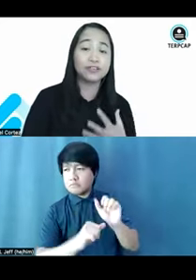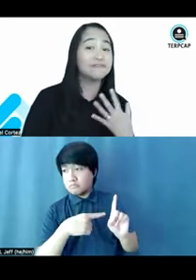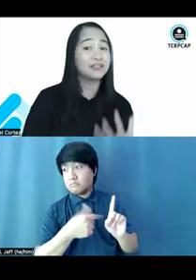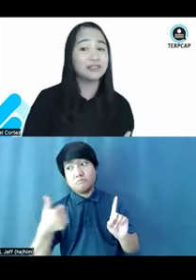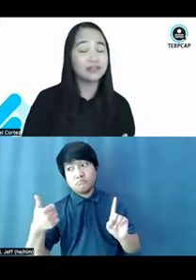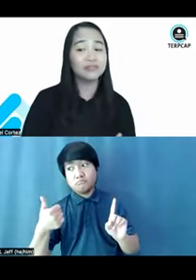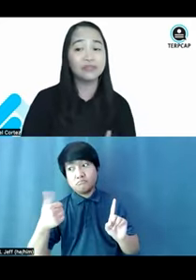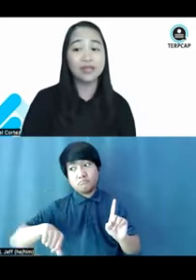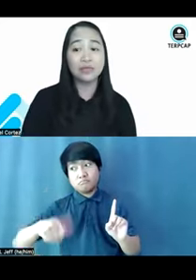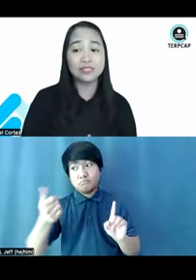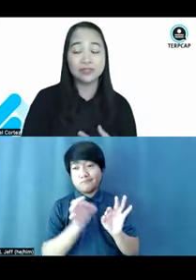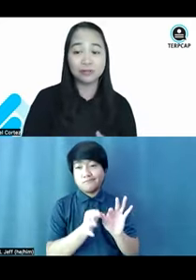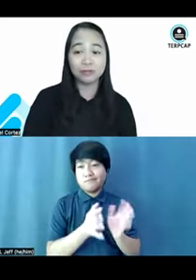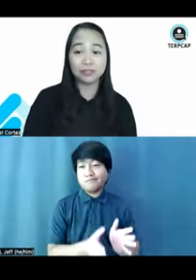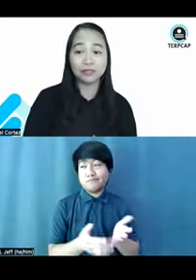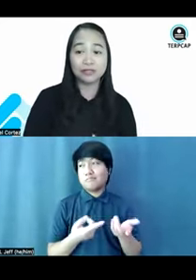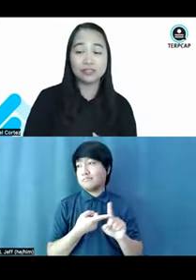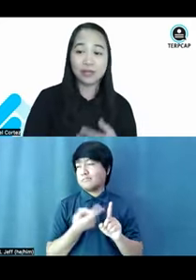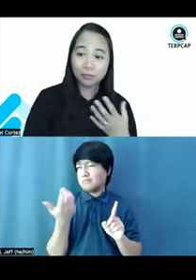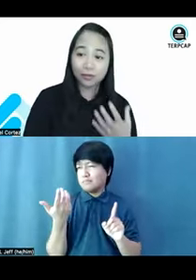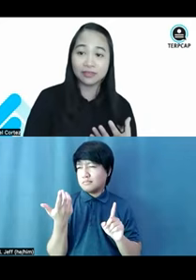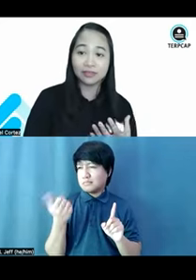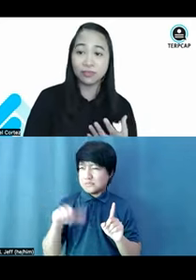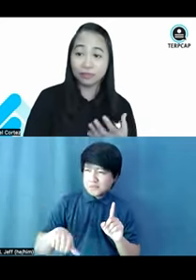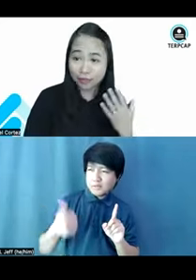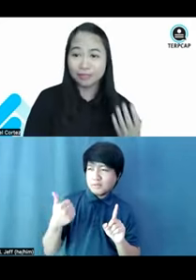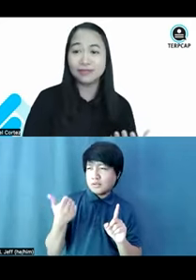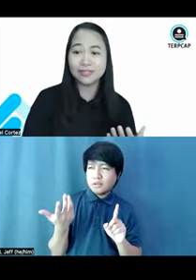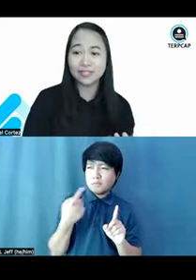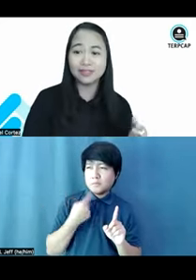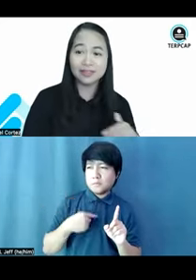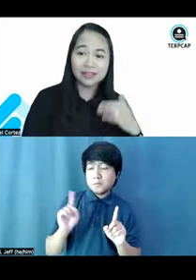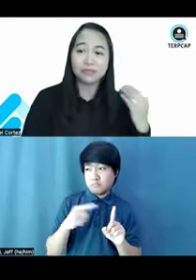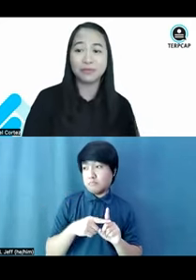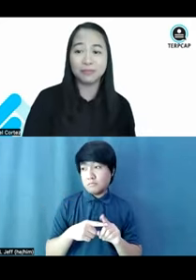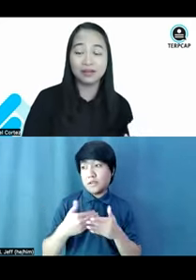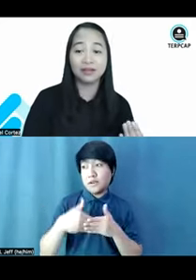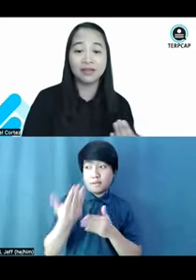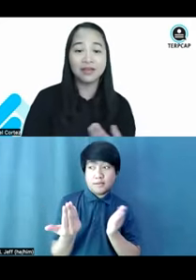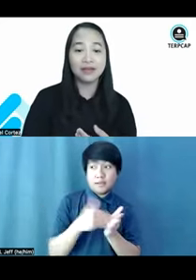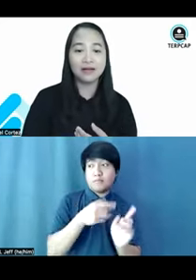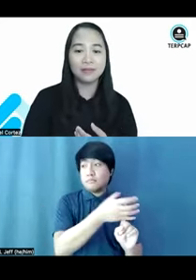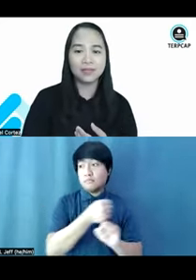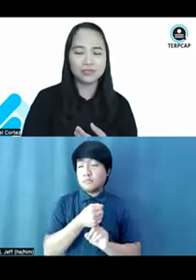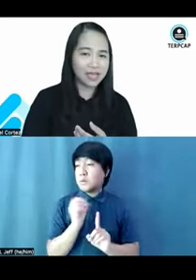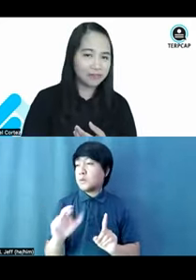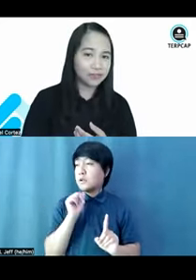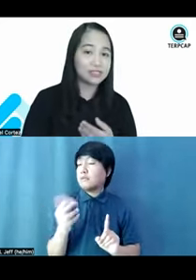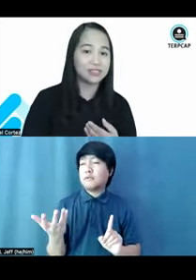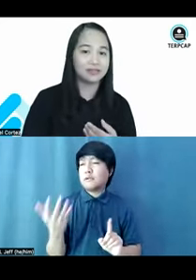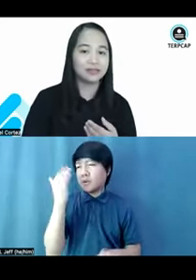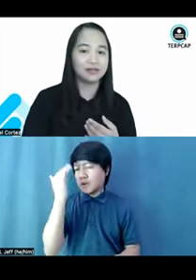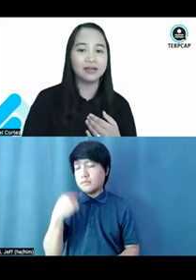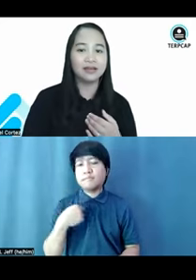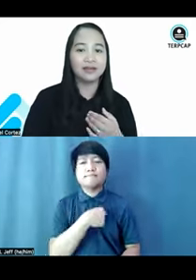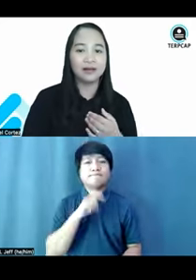interpreter effective? Was the interpreter someone that you would recommend to see in the next webinar? Because we have to